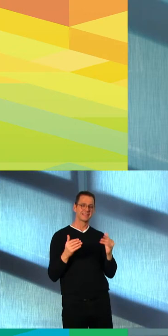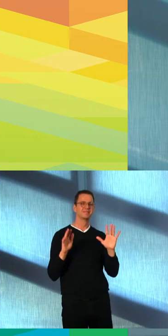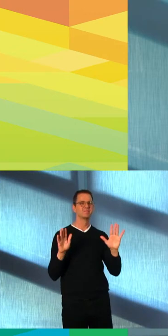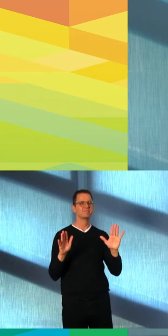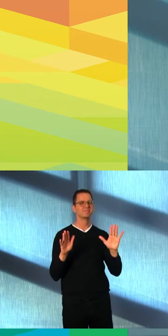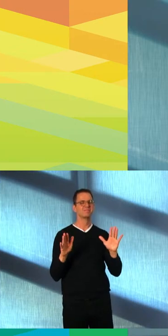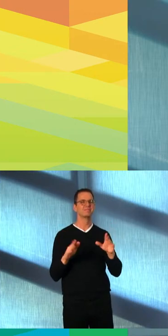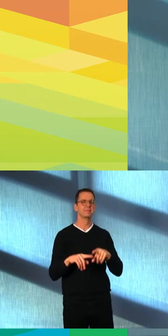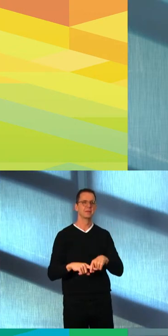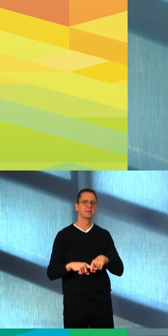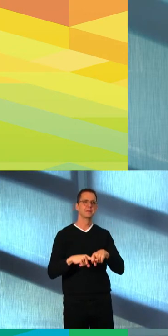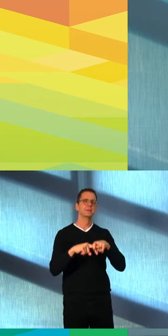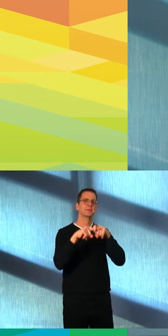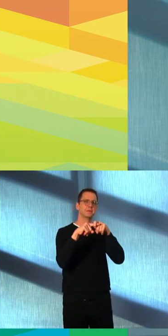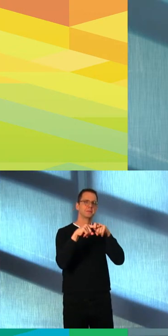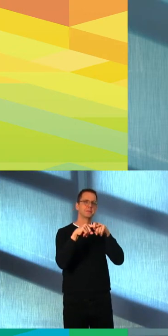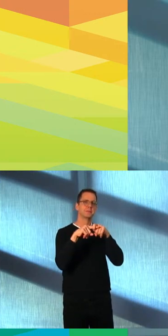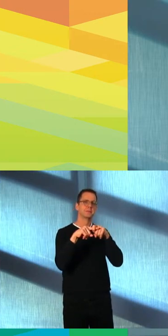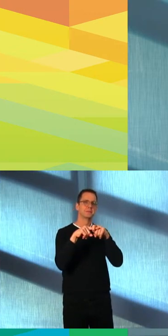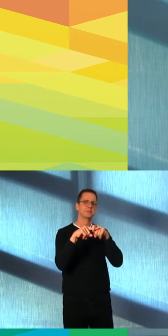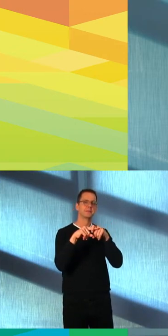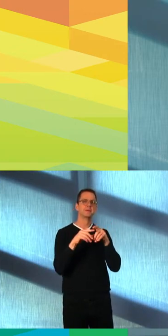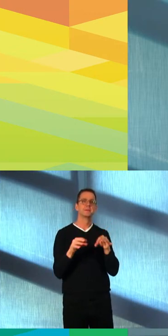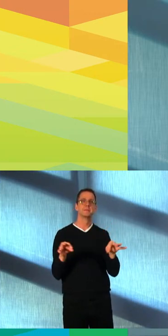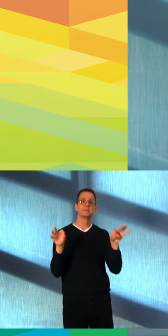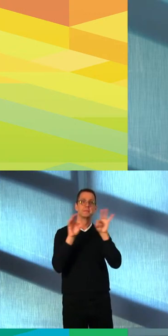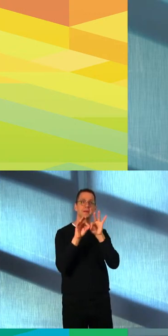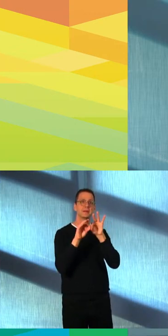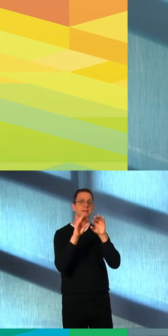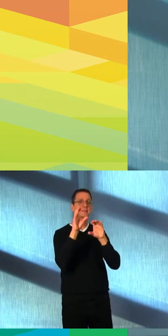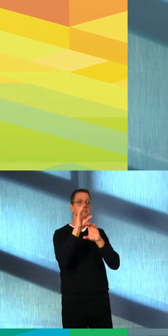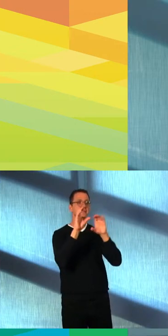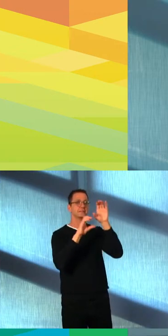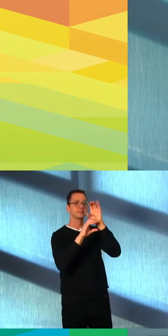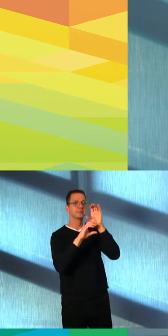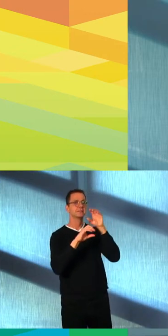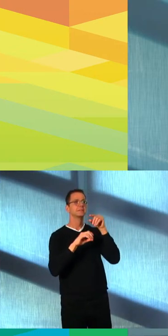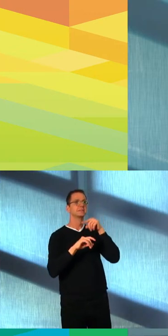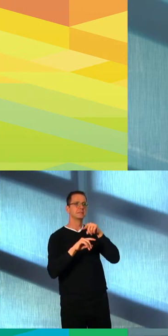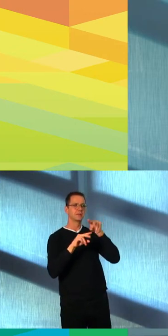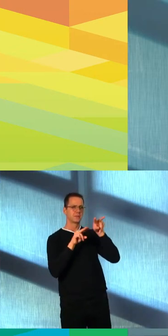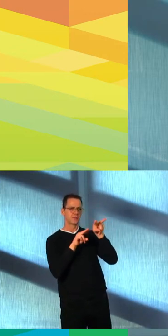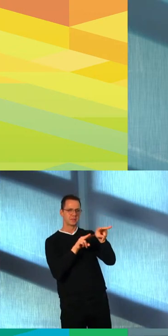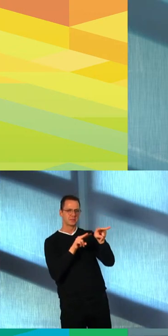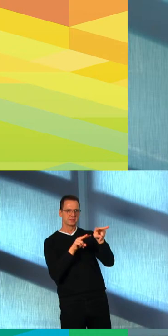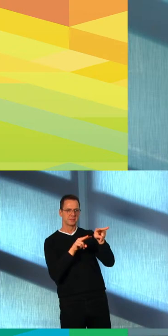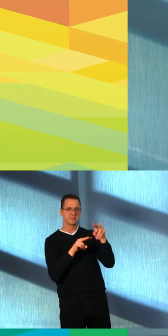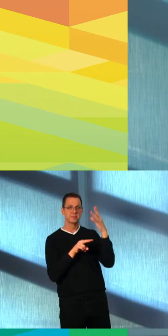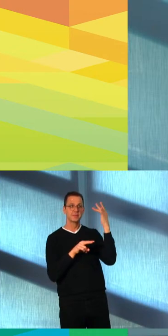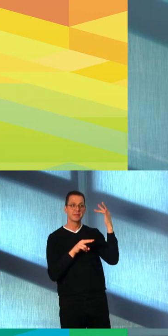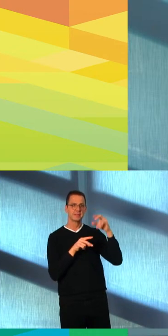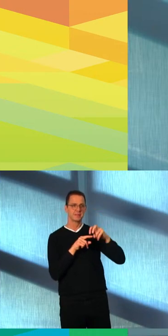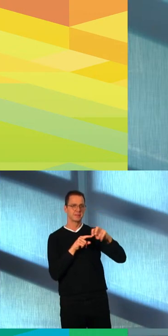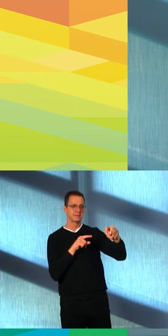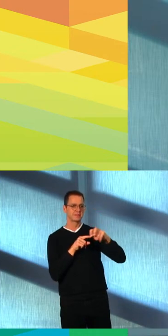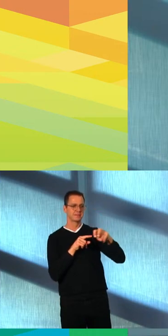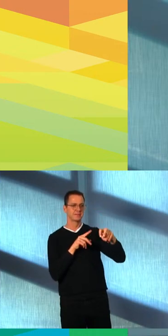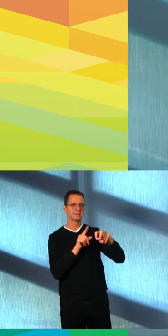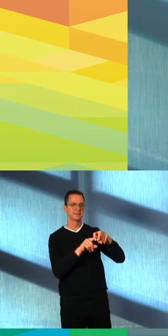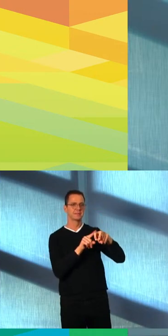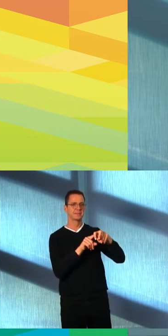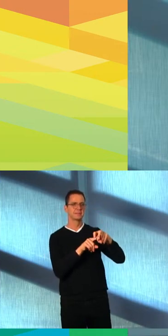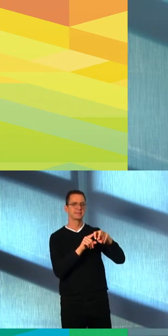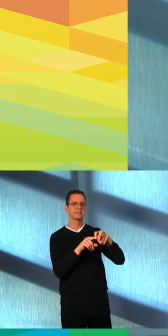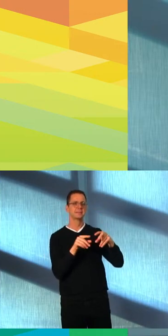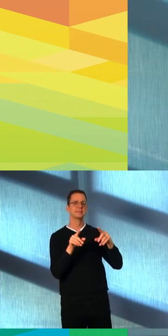success. And we are also monitoring bylaw compliance. We are relying on everyone to do their part to keep their neighbors